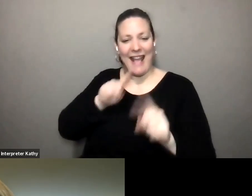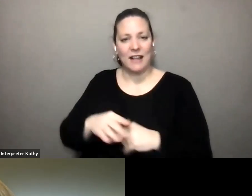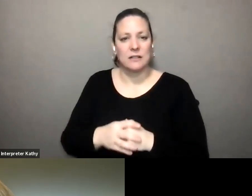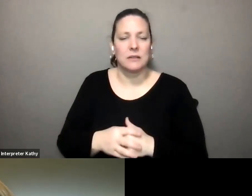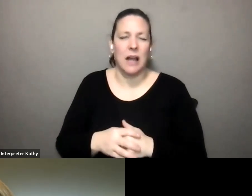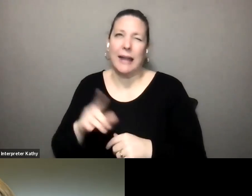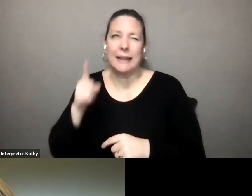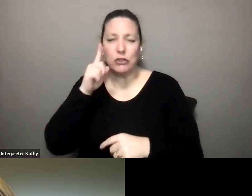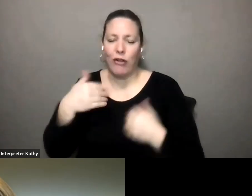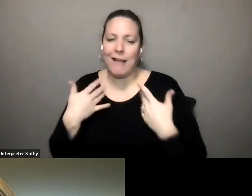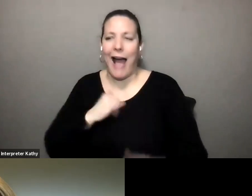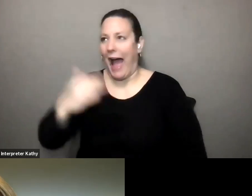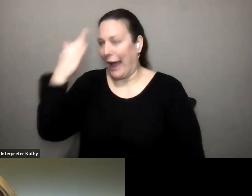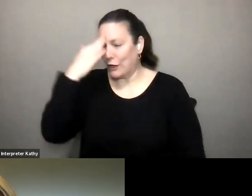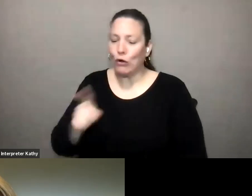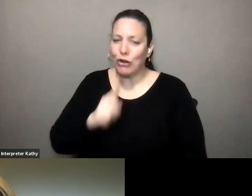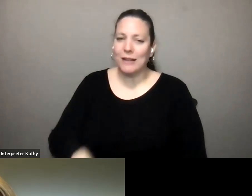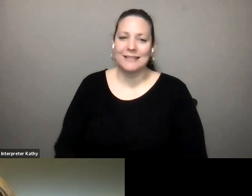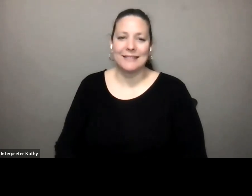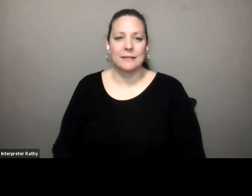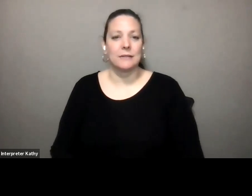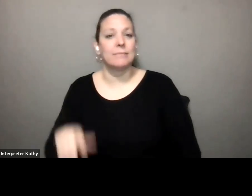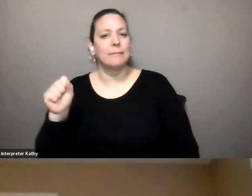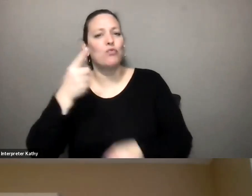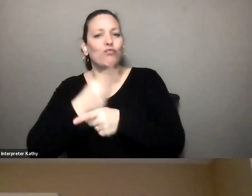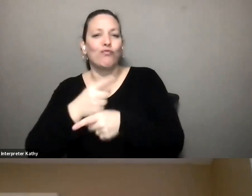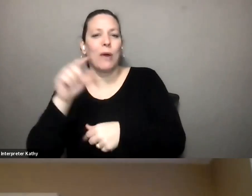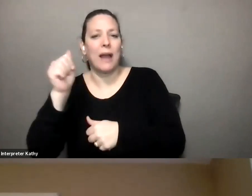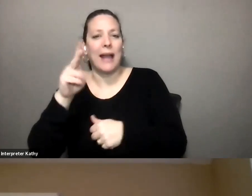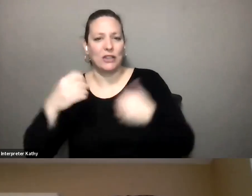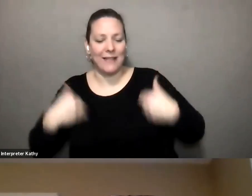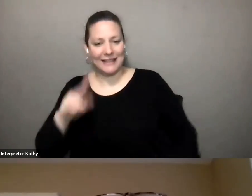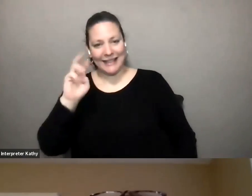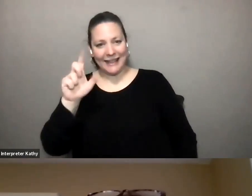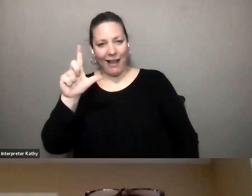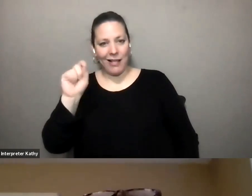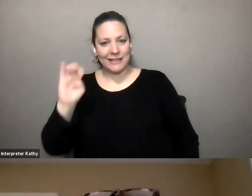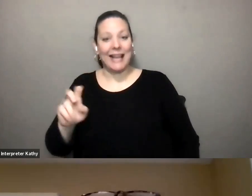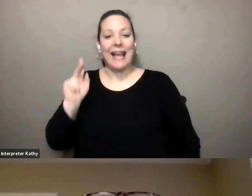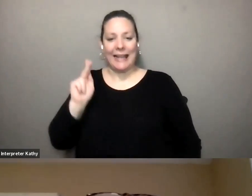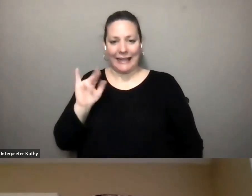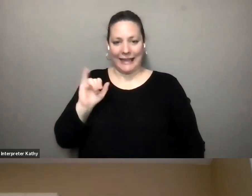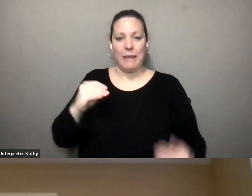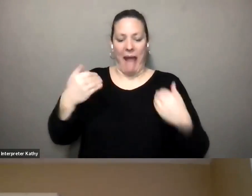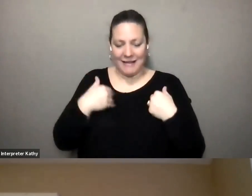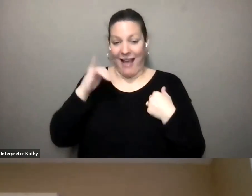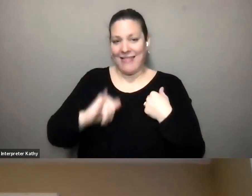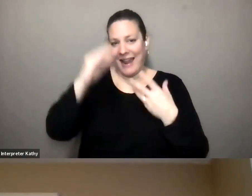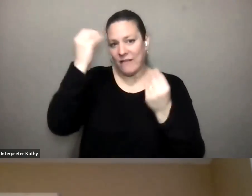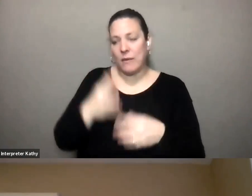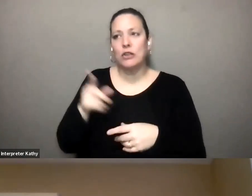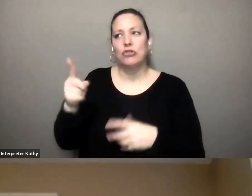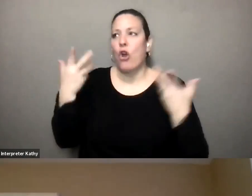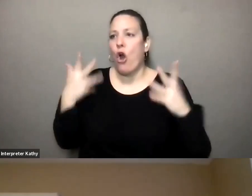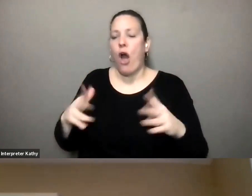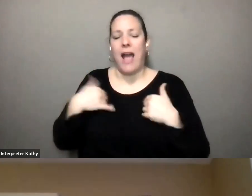the answer i know she does yeah you're definitely right angie this is kelsey kim definitely has that information i know that she's again developed a